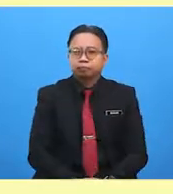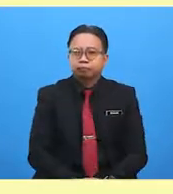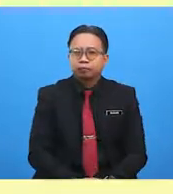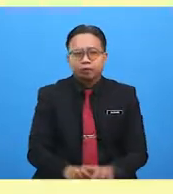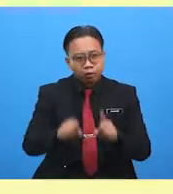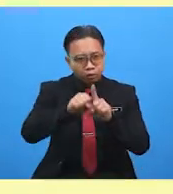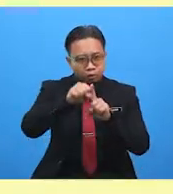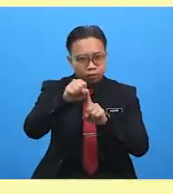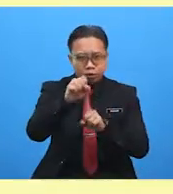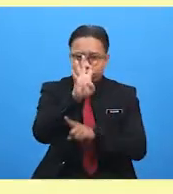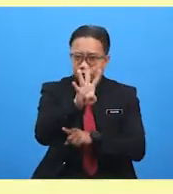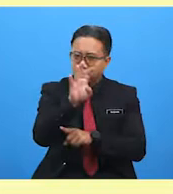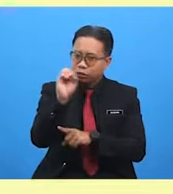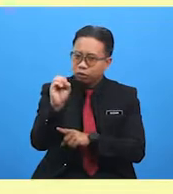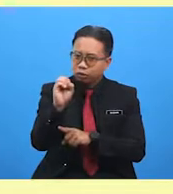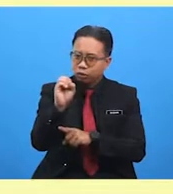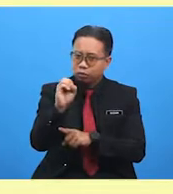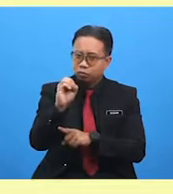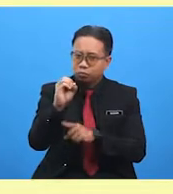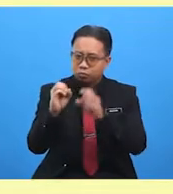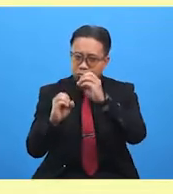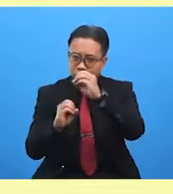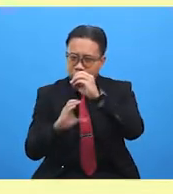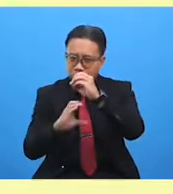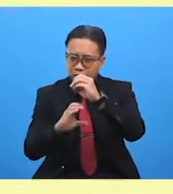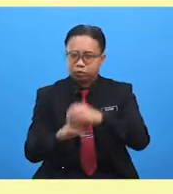is 40 degrees. There's a heat wave.